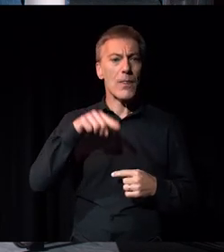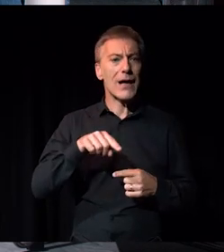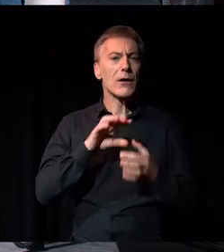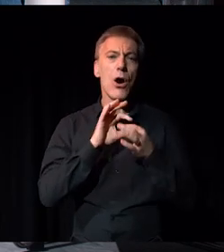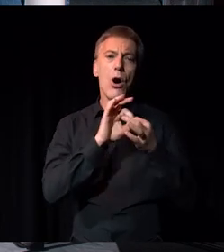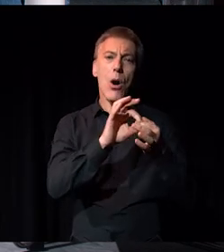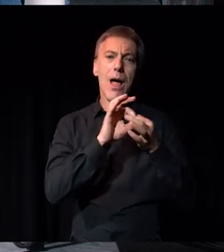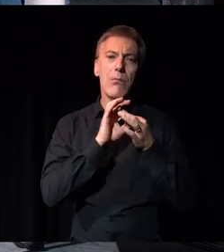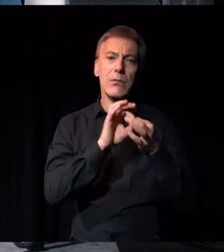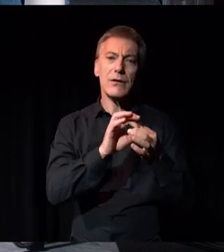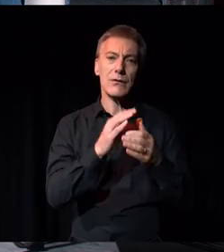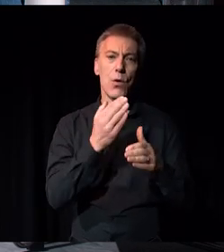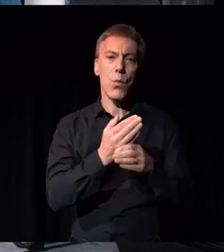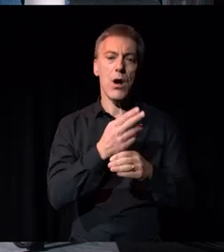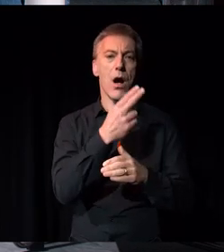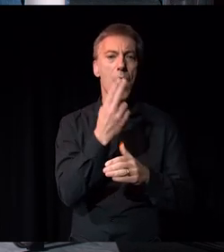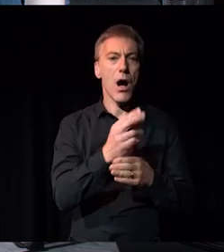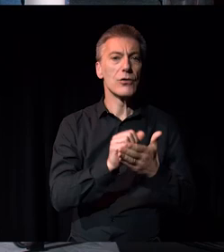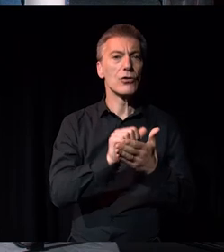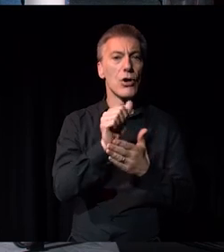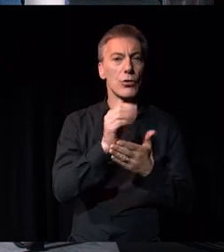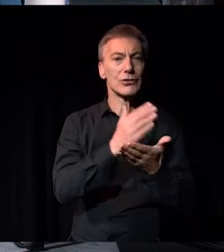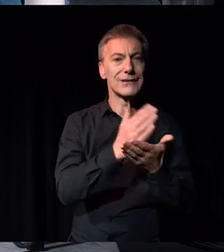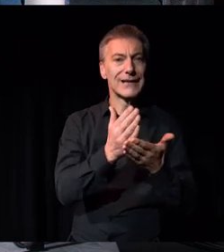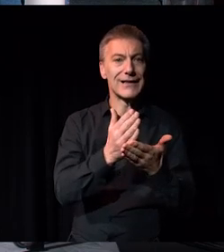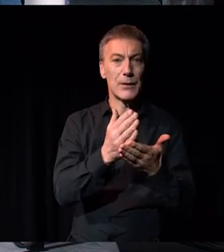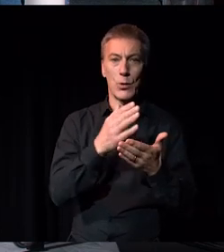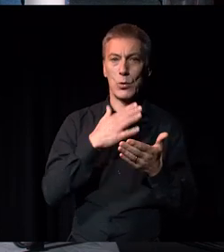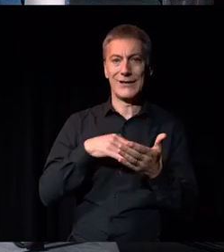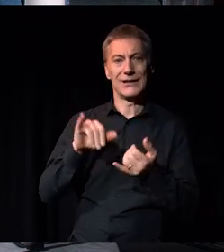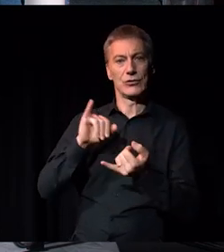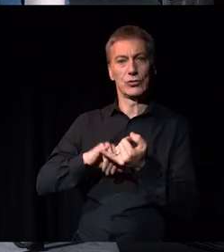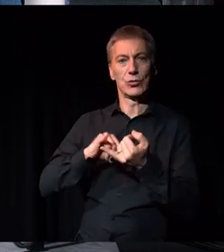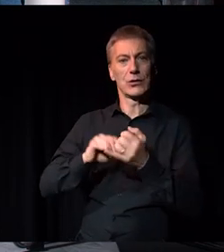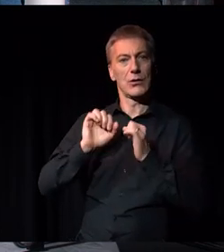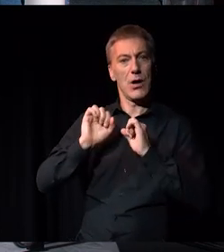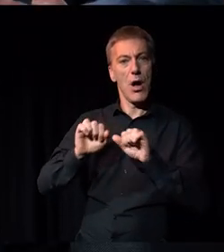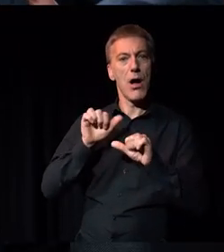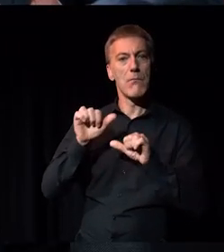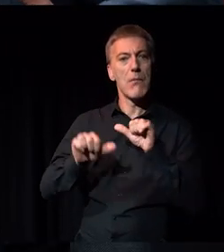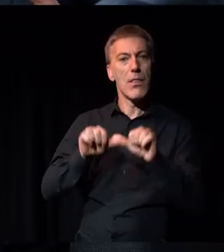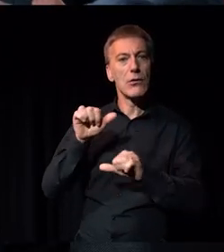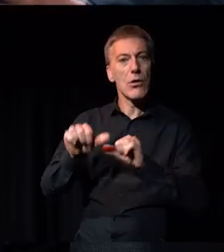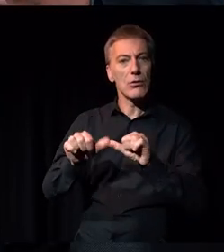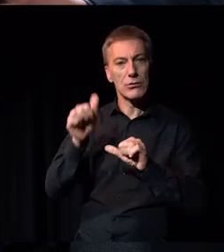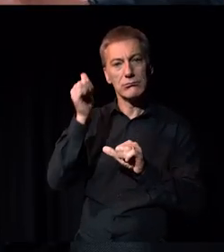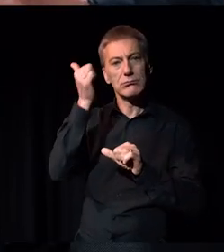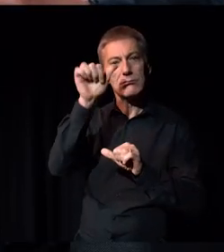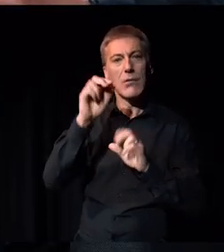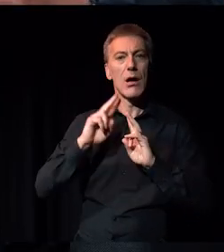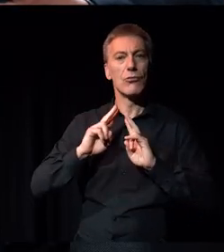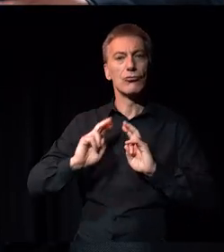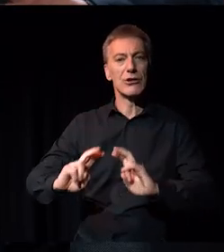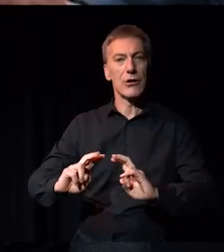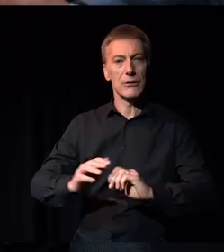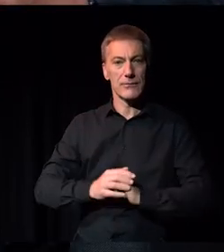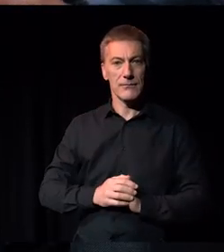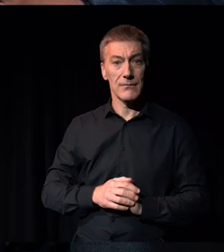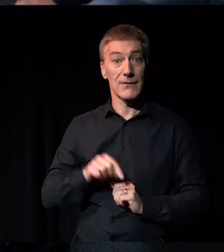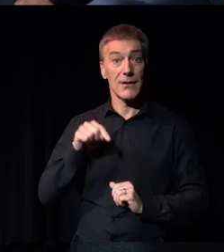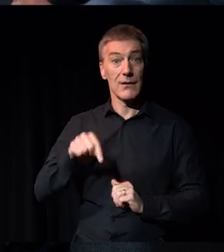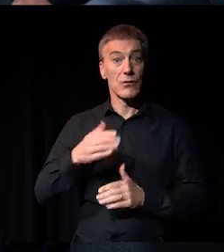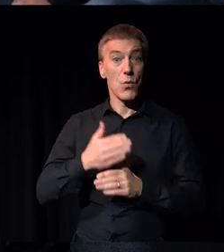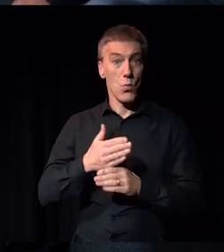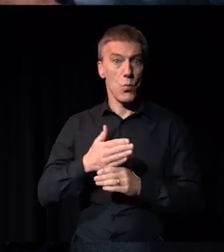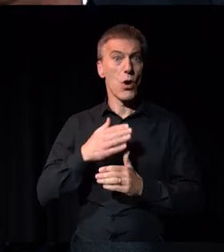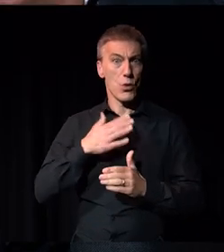arts and cultural sector. And we wanted the work to be guided by Susan's methodology as a researcher. So it's a piece of work